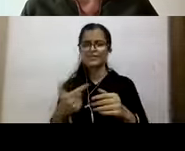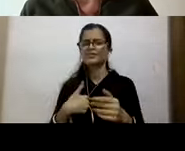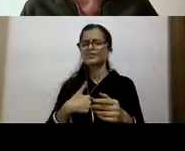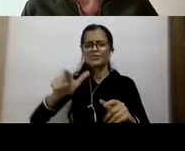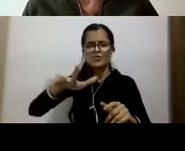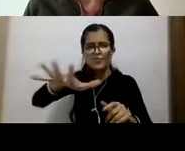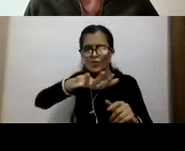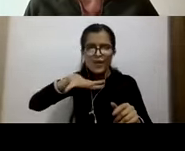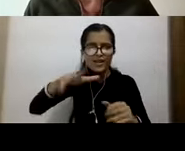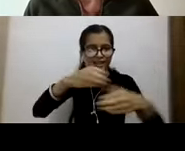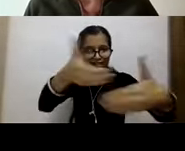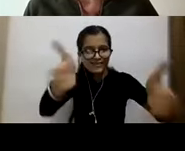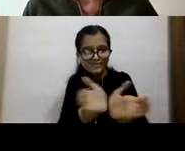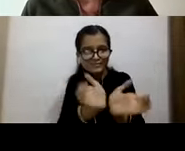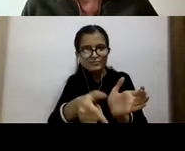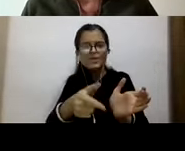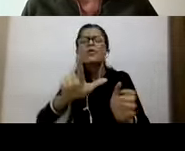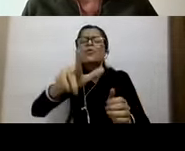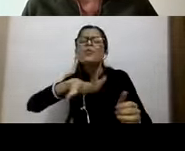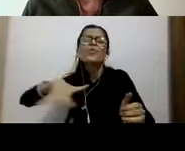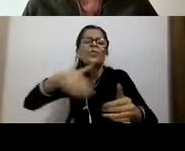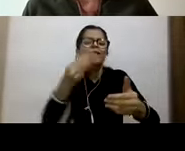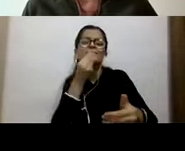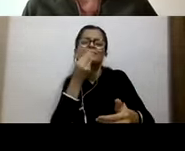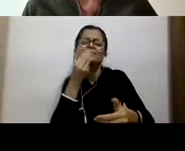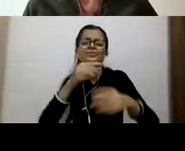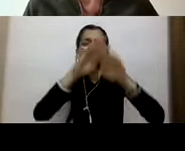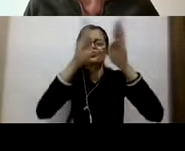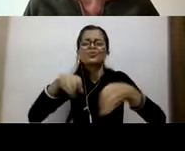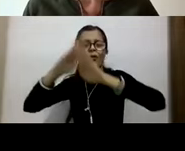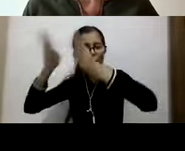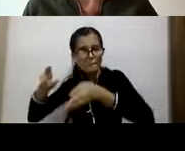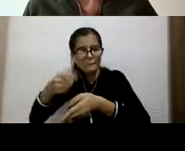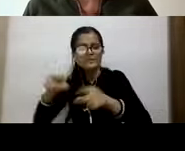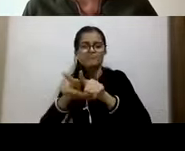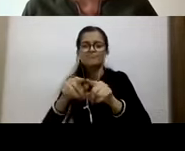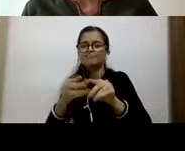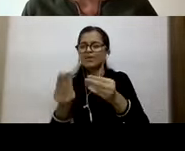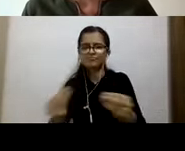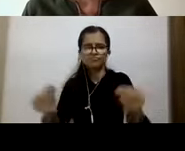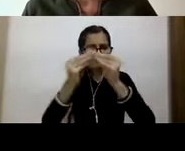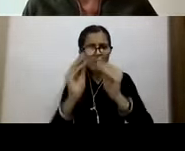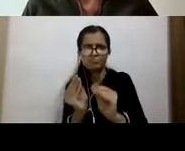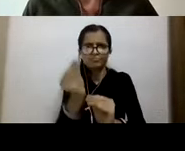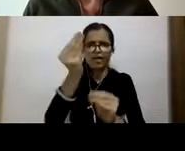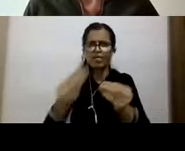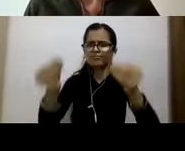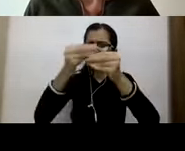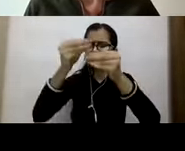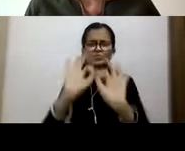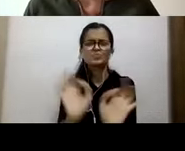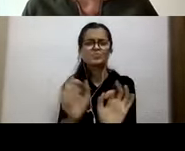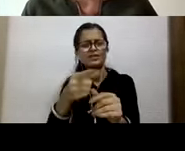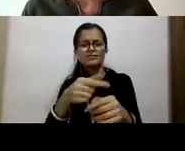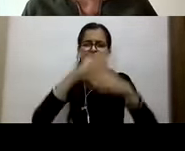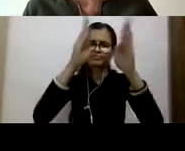picture on the top left, these are the local dhabas. And they've all now, you know, upgraded themselves. They've made little homestays. People in these